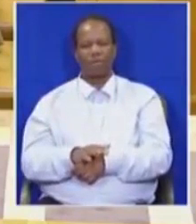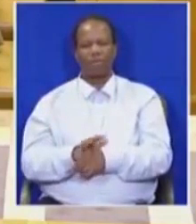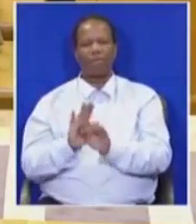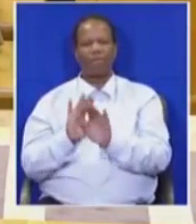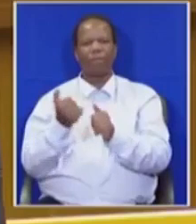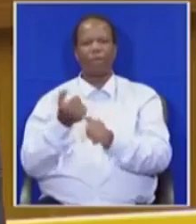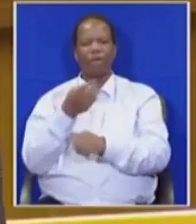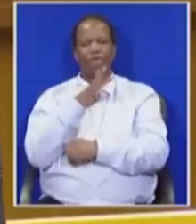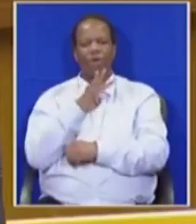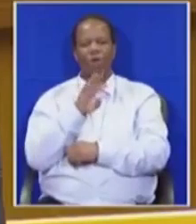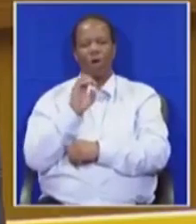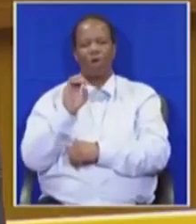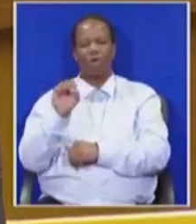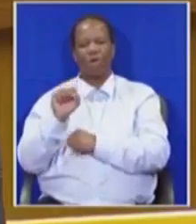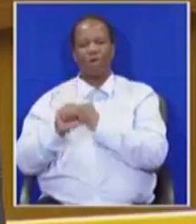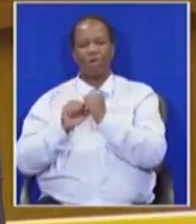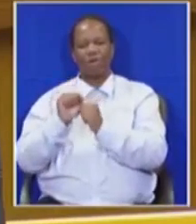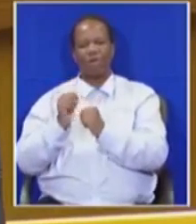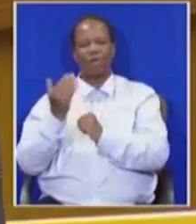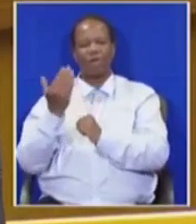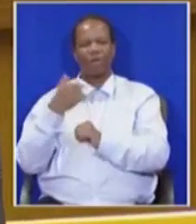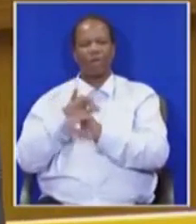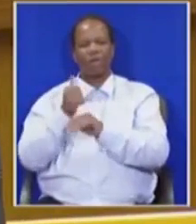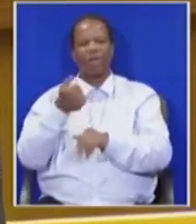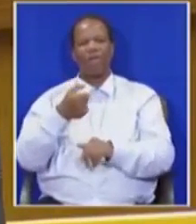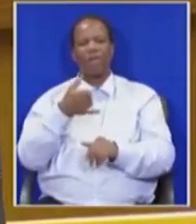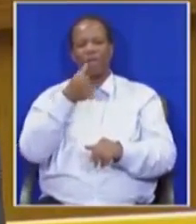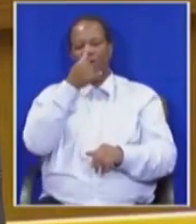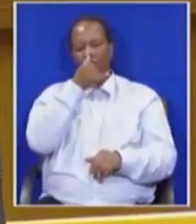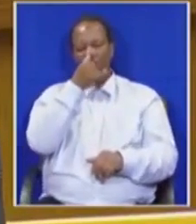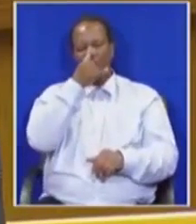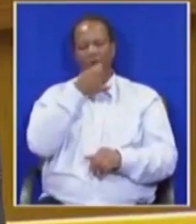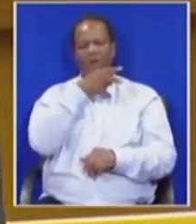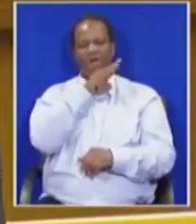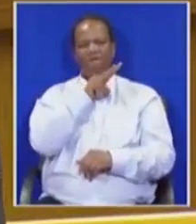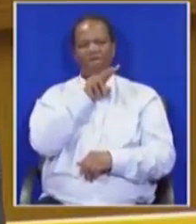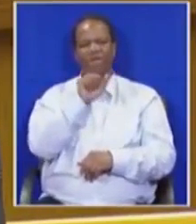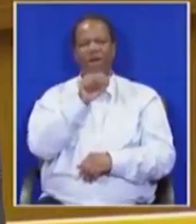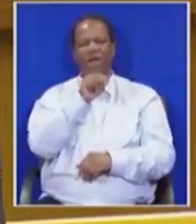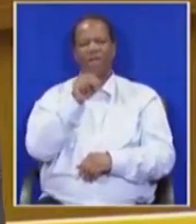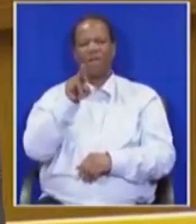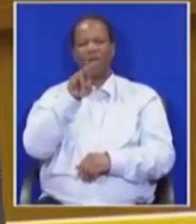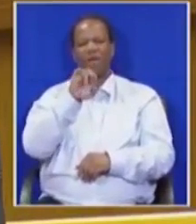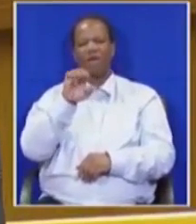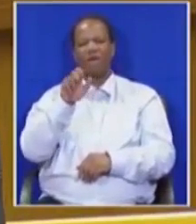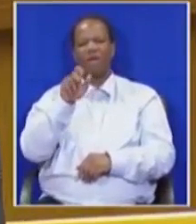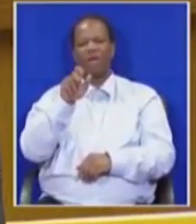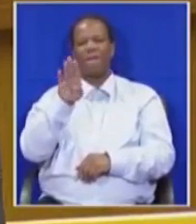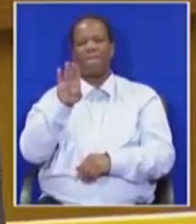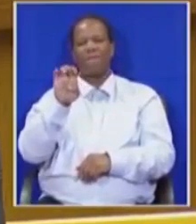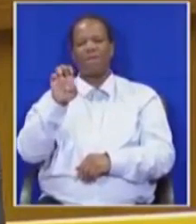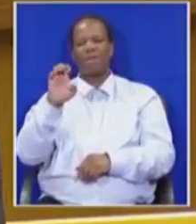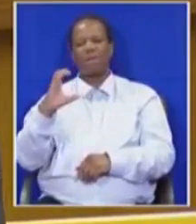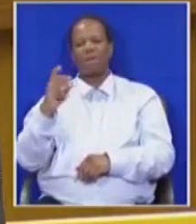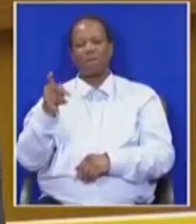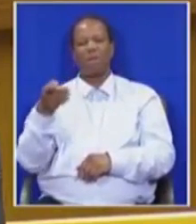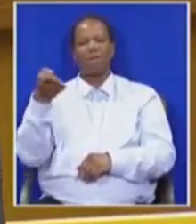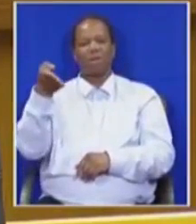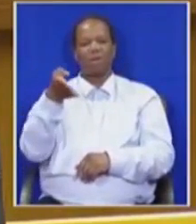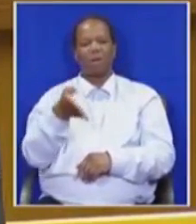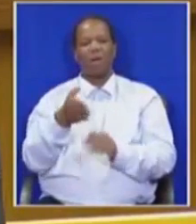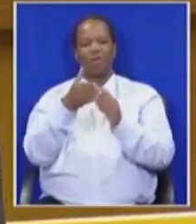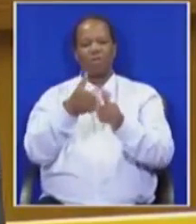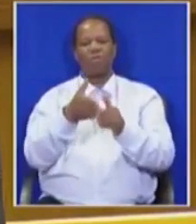400 years ago, a criminal by the name of John van Riebeck landed in our native land and